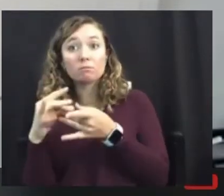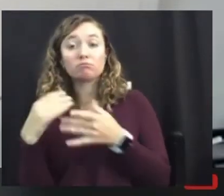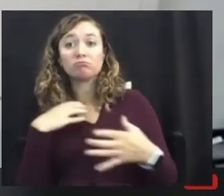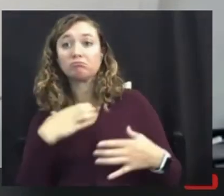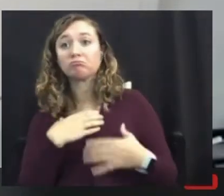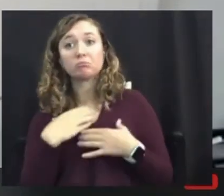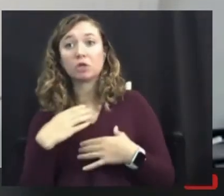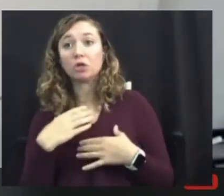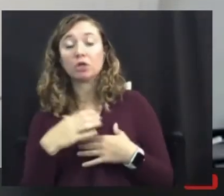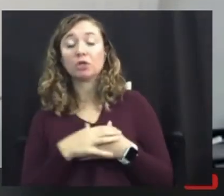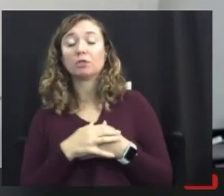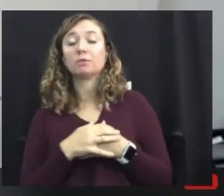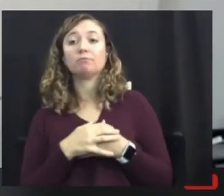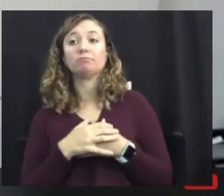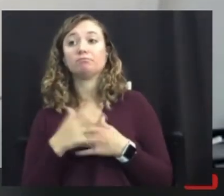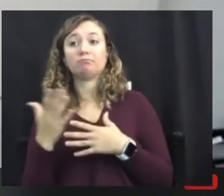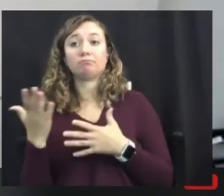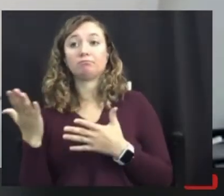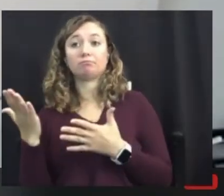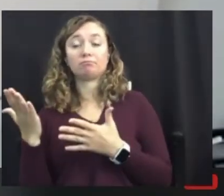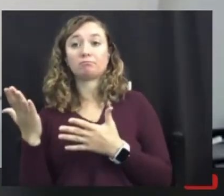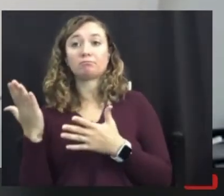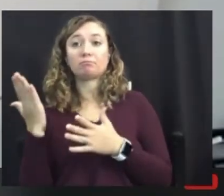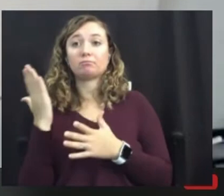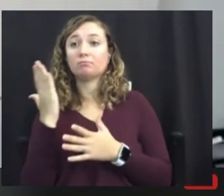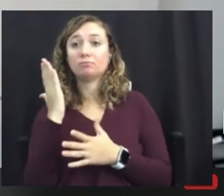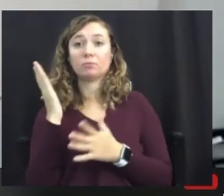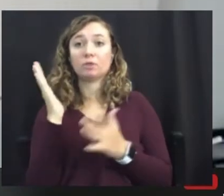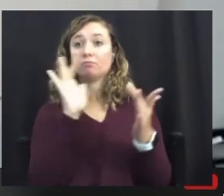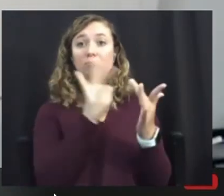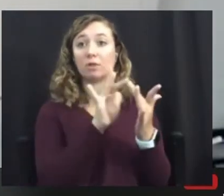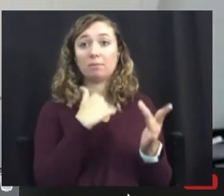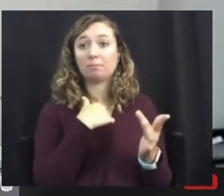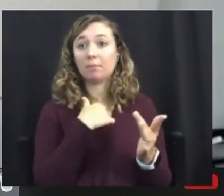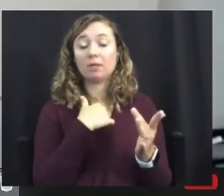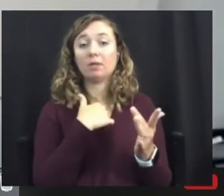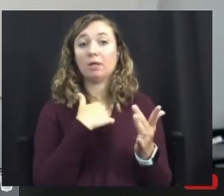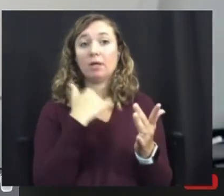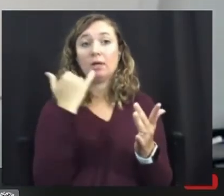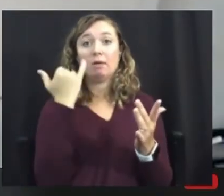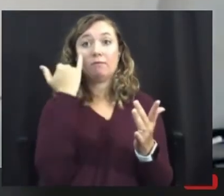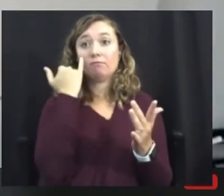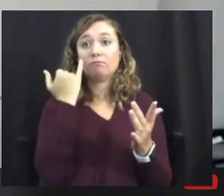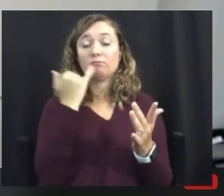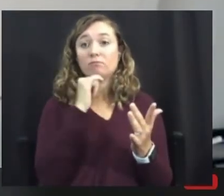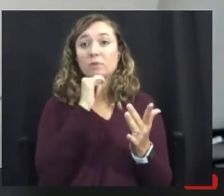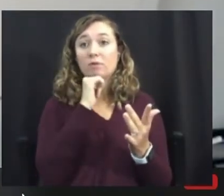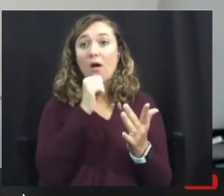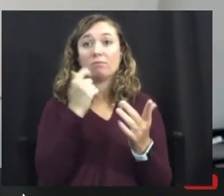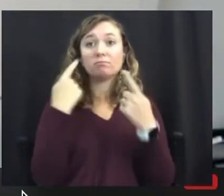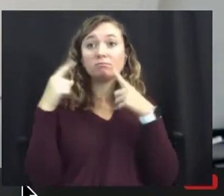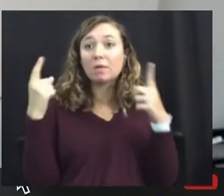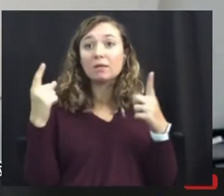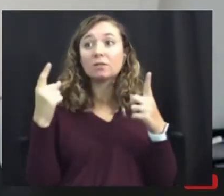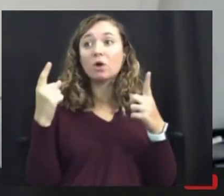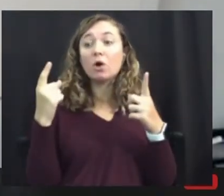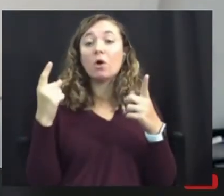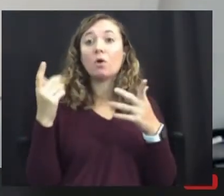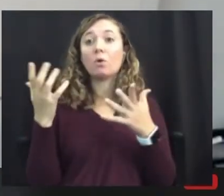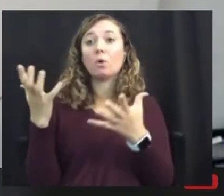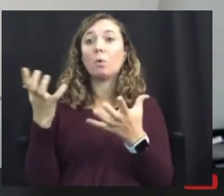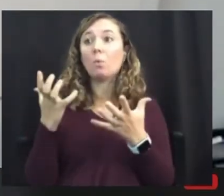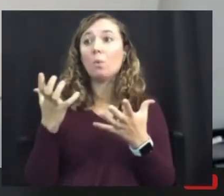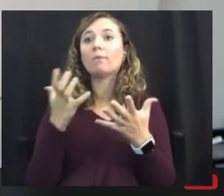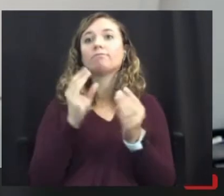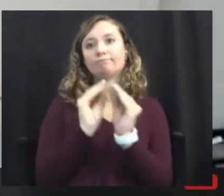reach out to me directly as well. I am happy to do whatever we can in order to make sure that this is successful and meaningful to you.